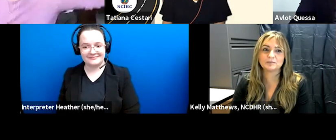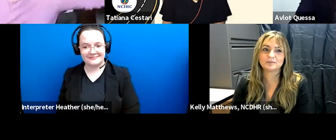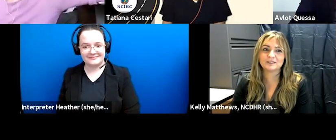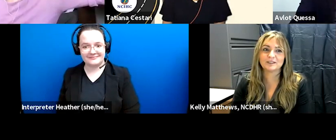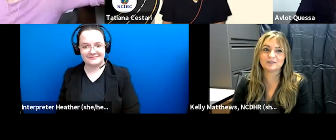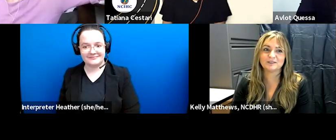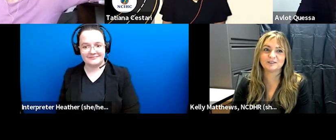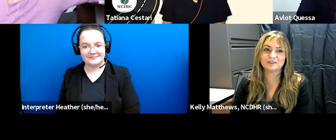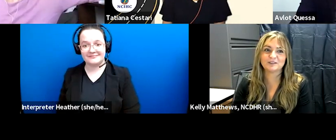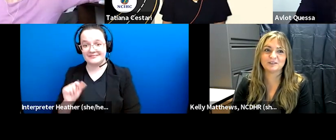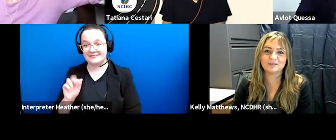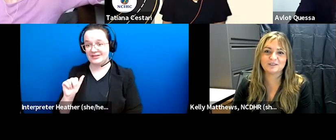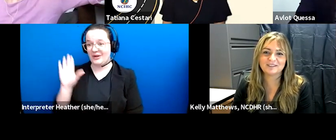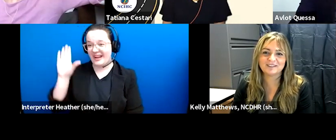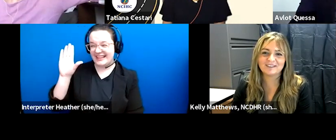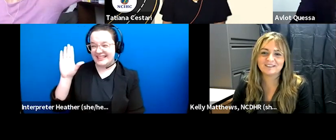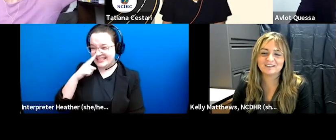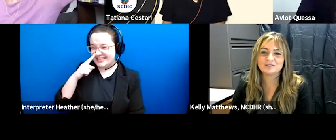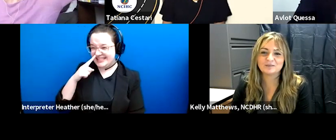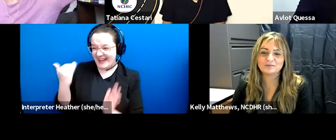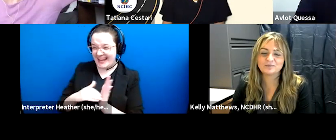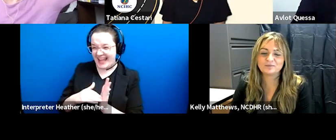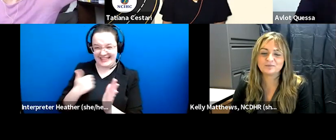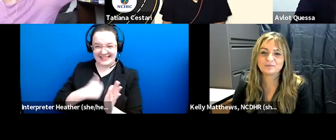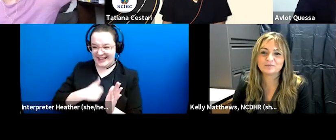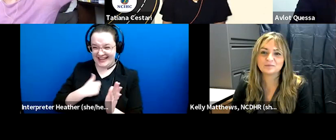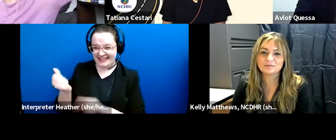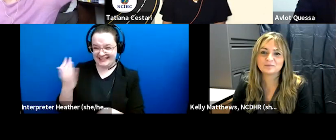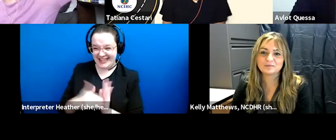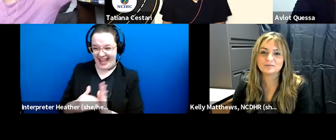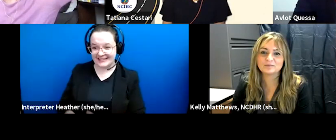i actually need a repetition i'm sorry can you read it one more time sure